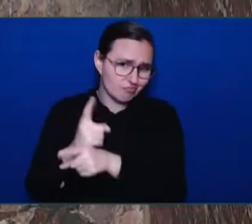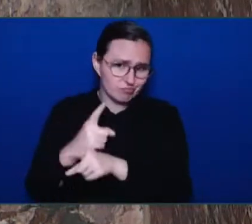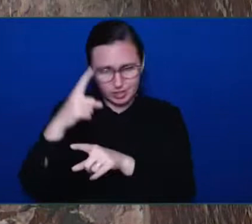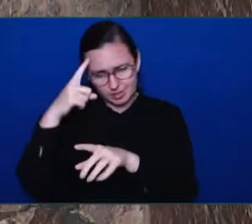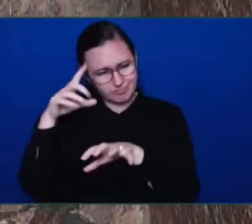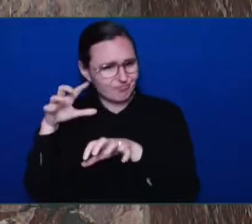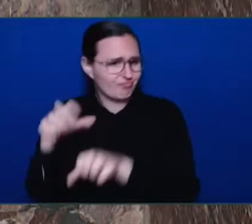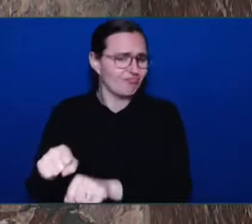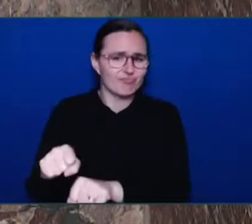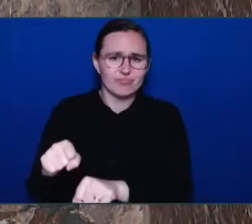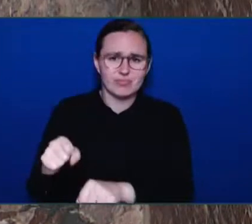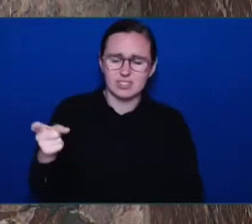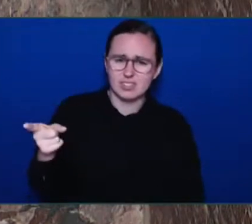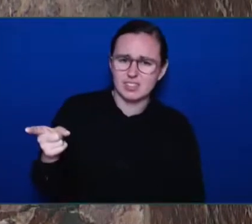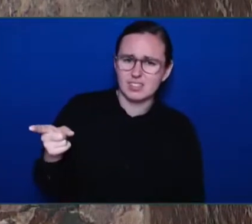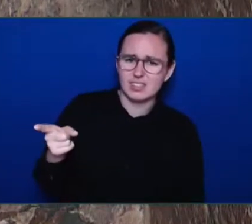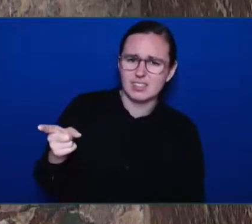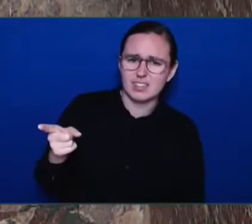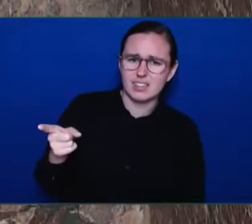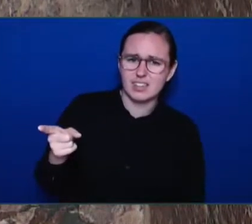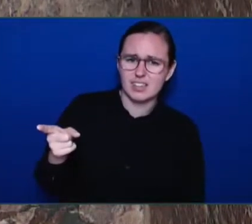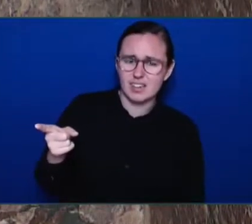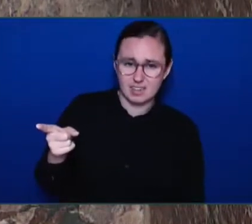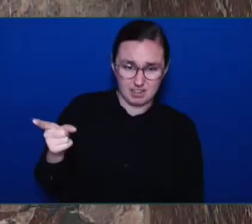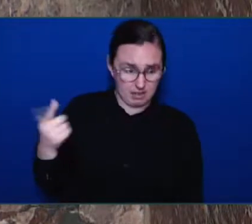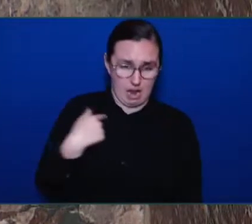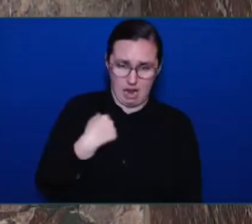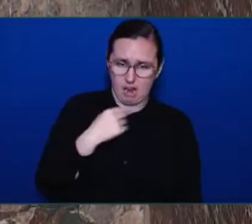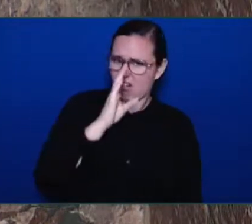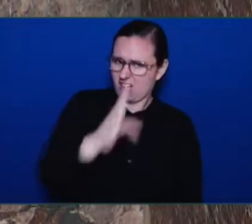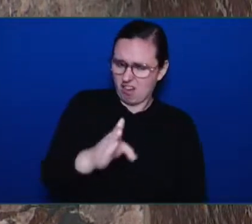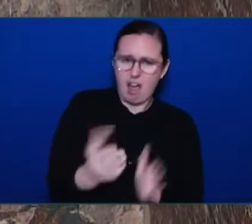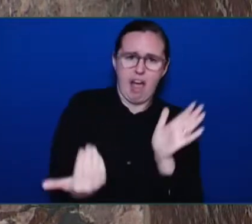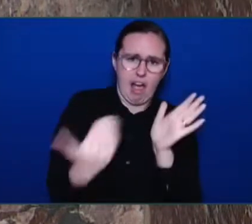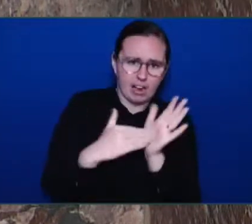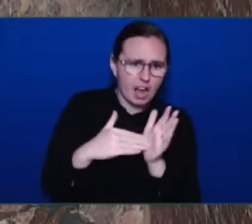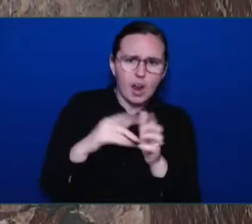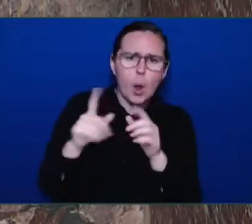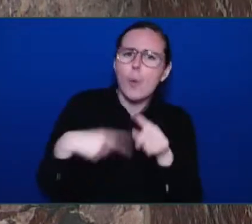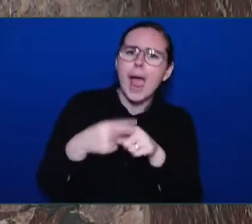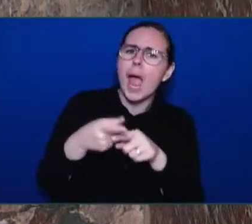and why didn't he even respond to the First Nations requesting a meeting?